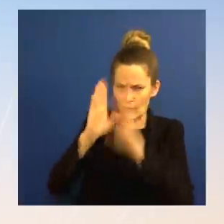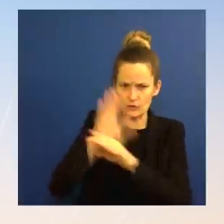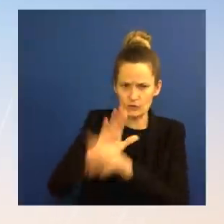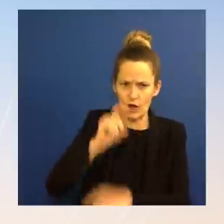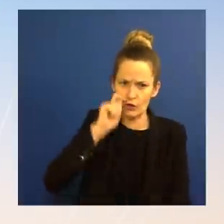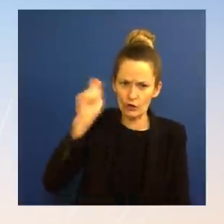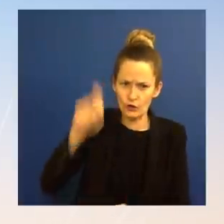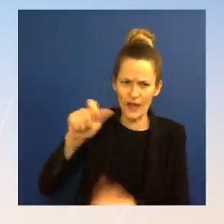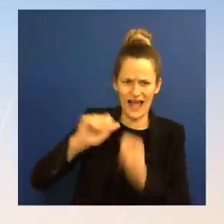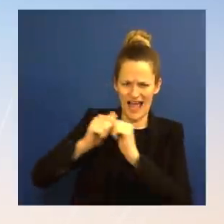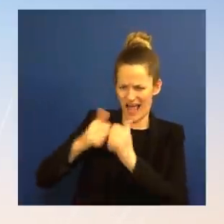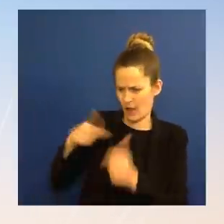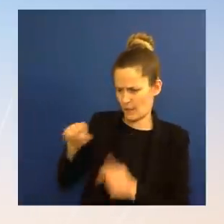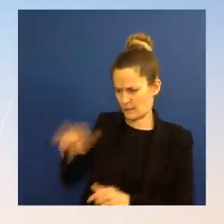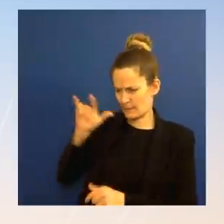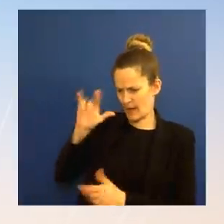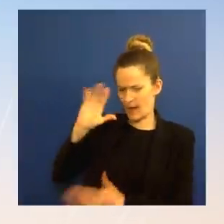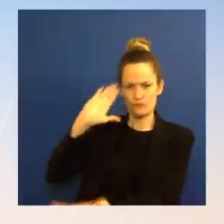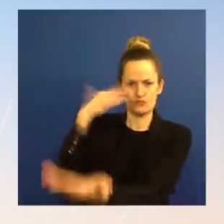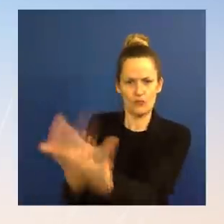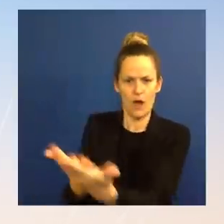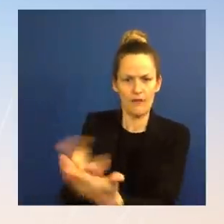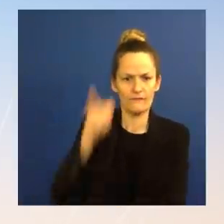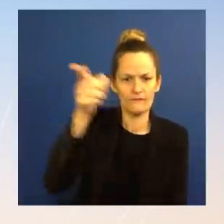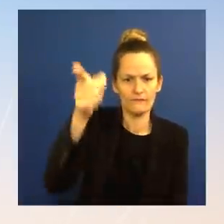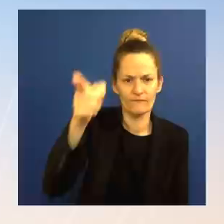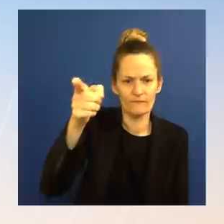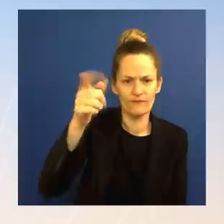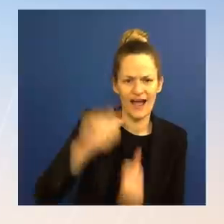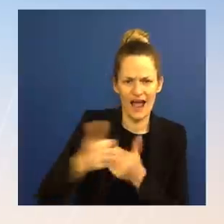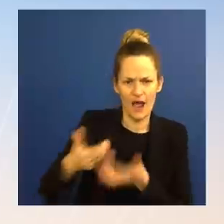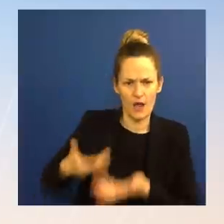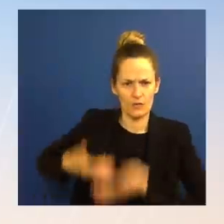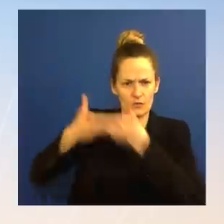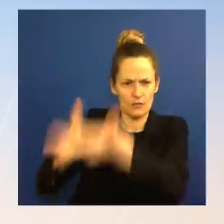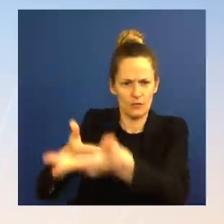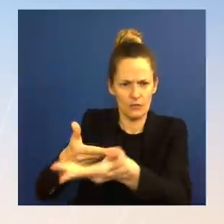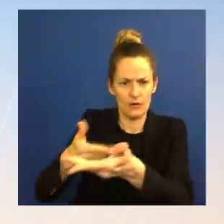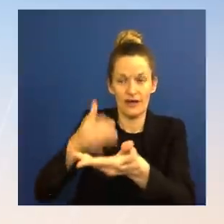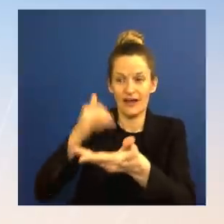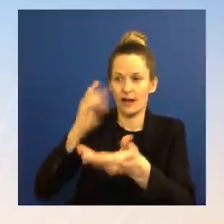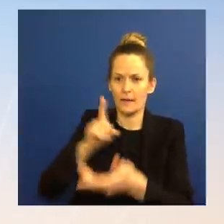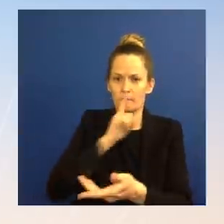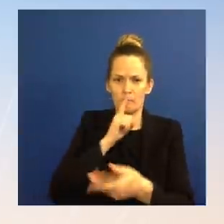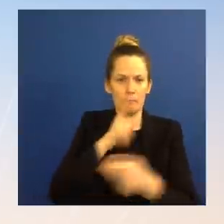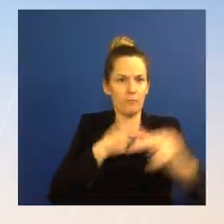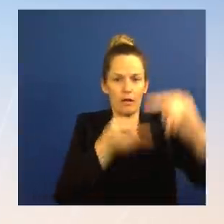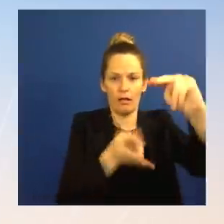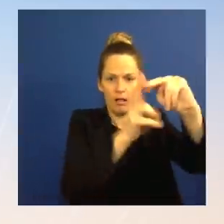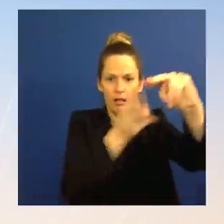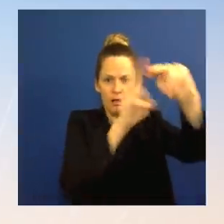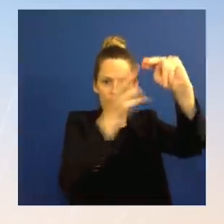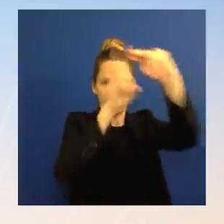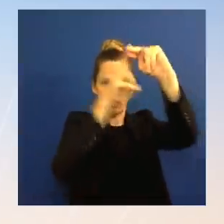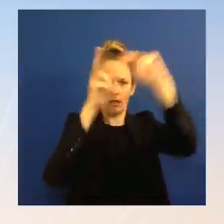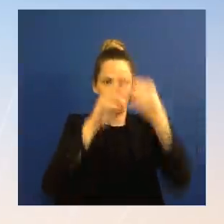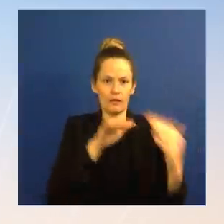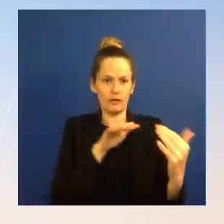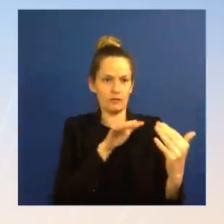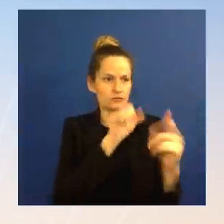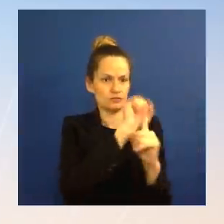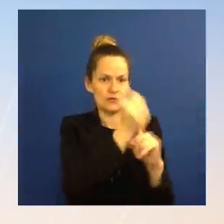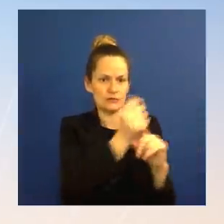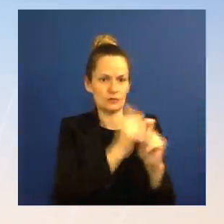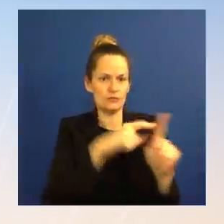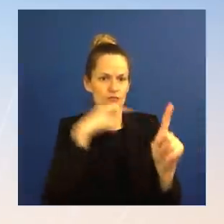what are the logistics and operational details of that? Those are conversations are happening between counterparts at the military level, and I would